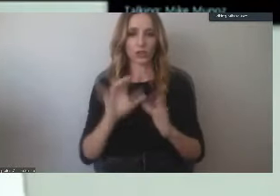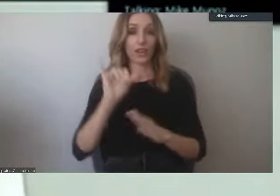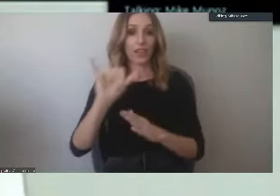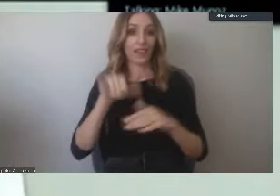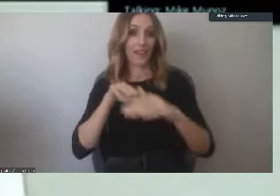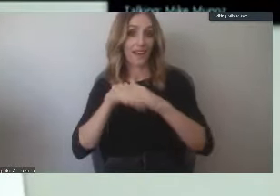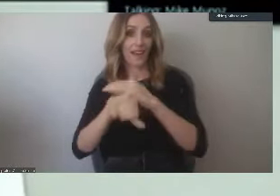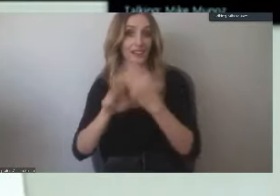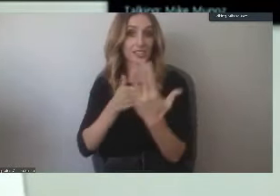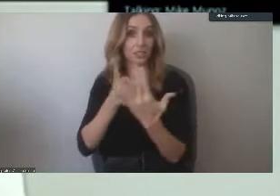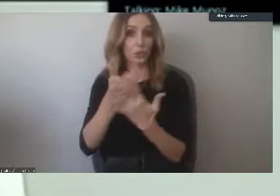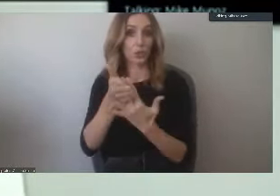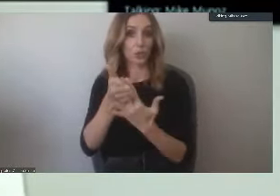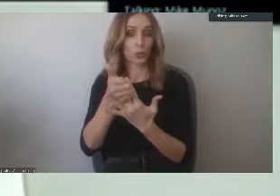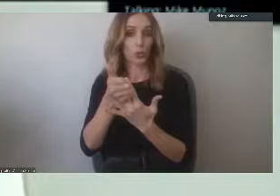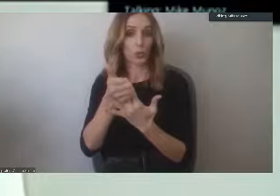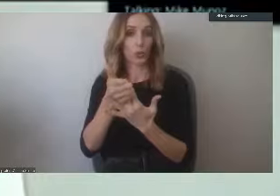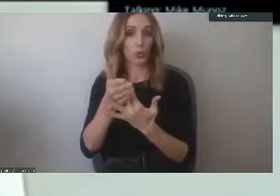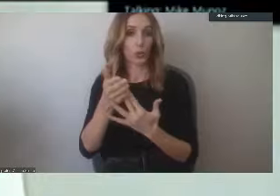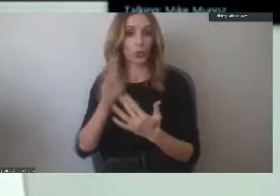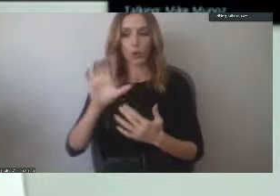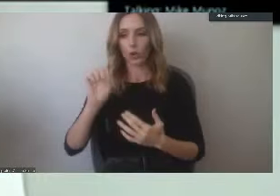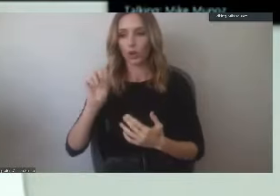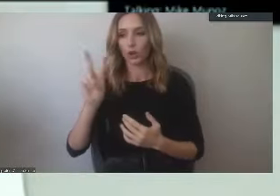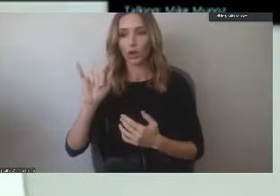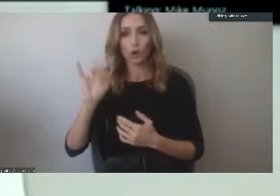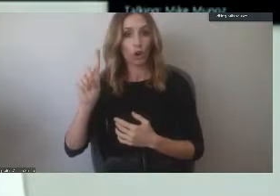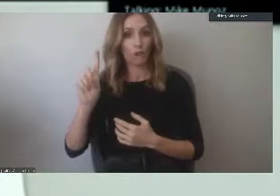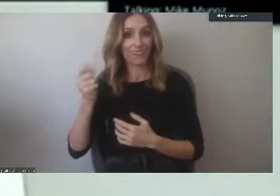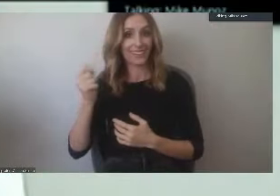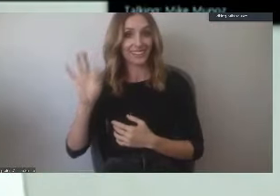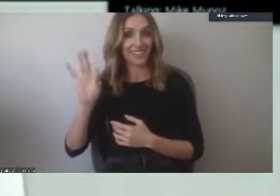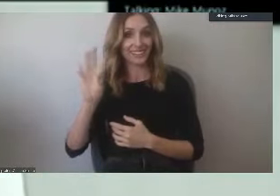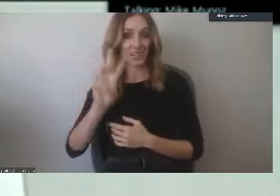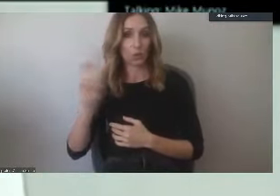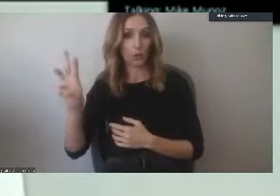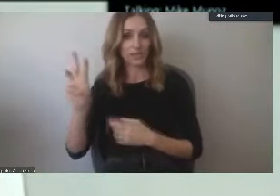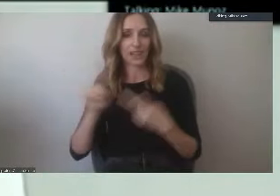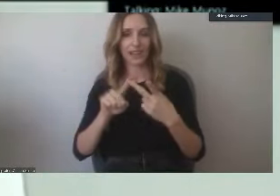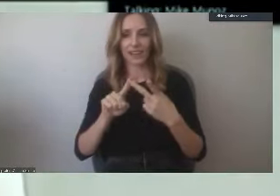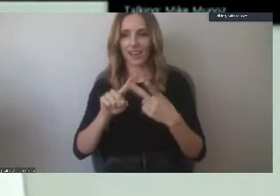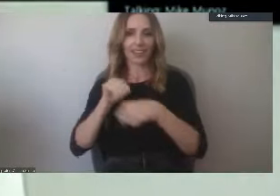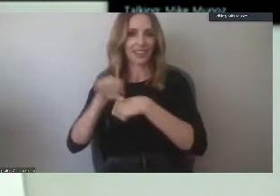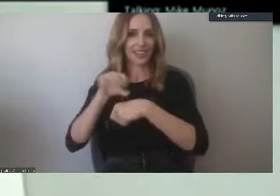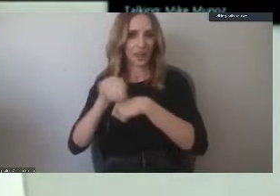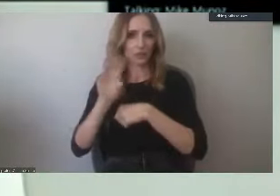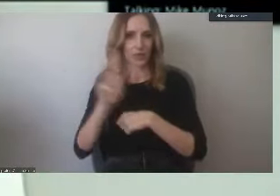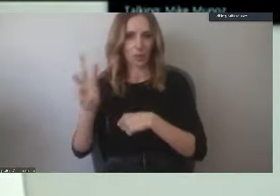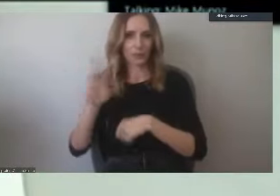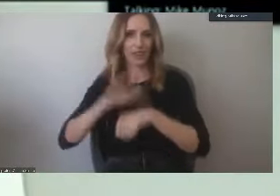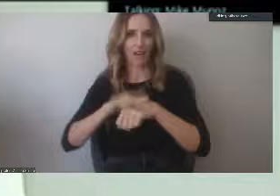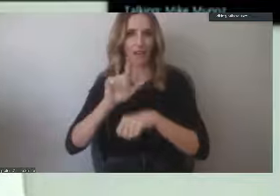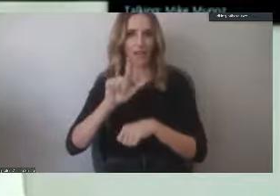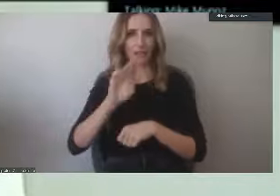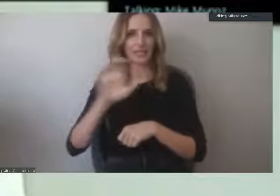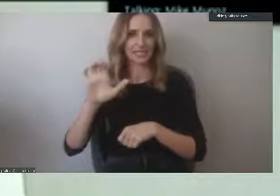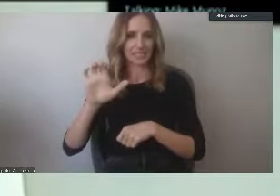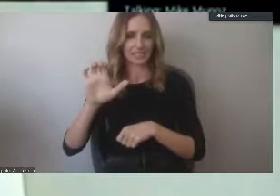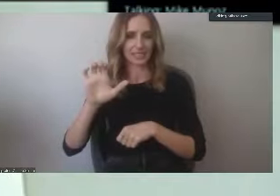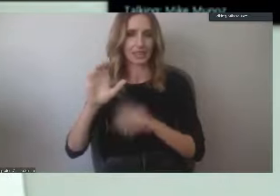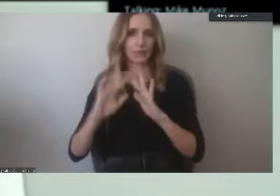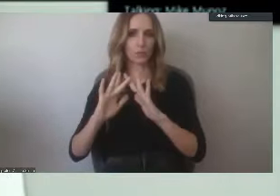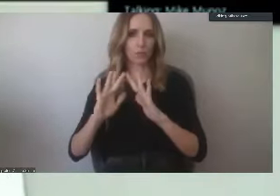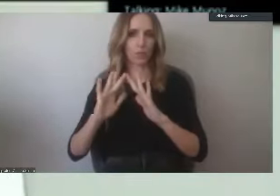the counseling website, also through the COVID-19 website, as well as the counseling website. So again, I strongly encourage you to meet with a